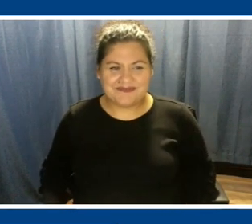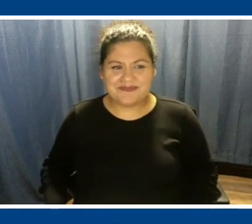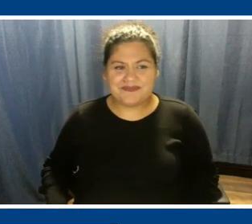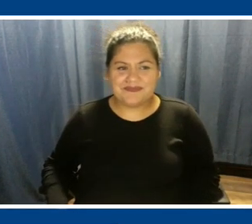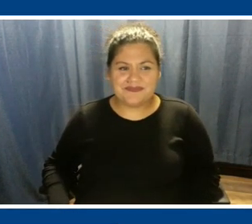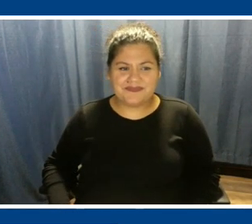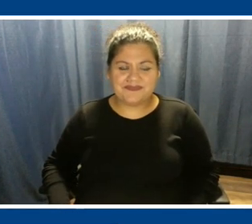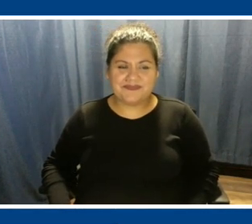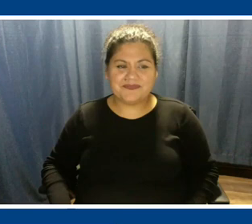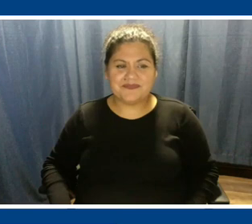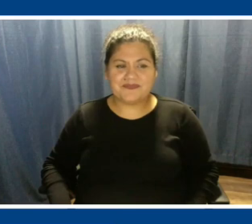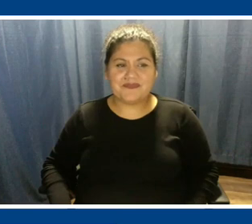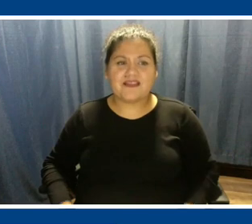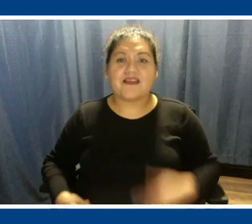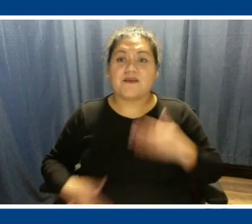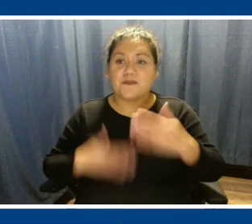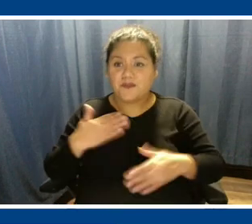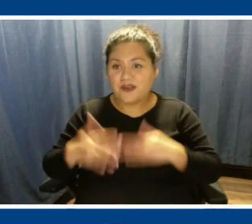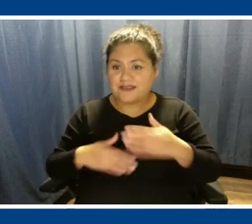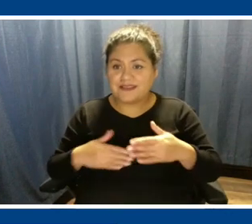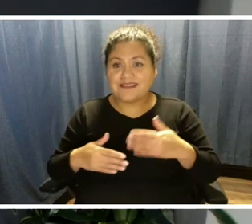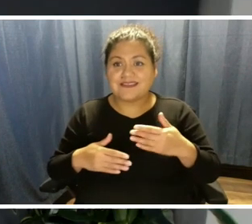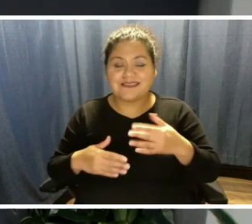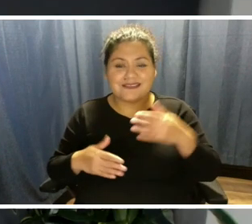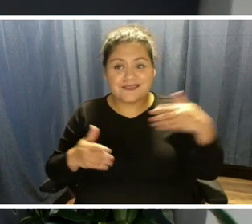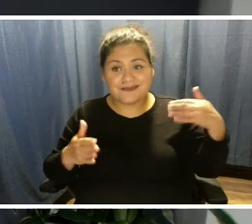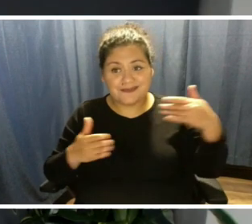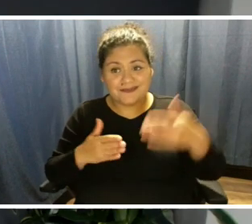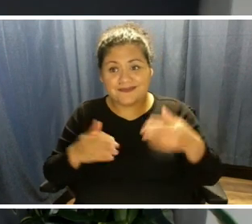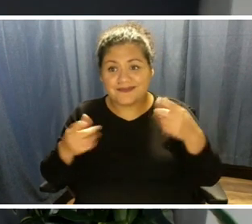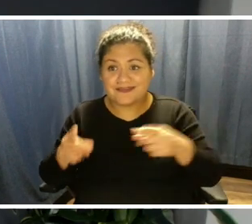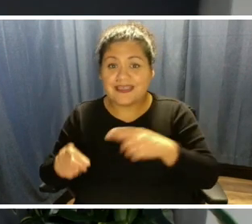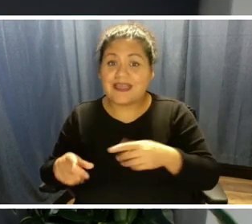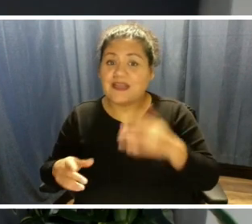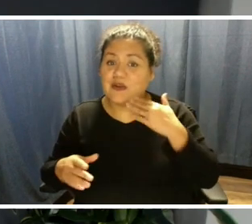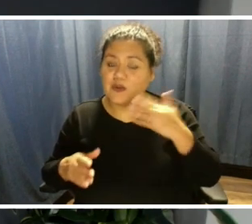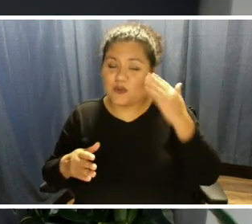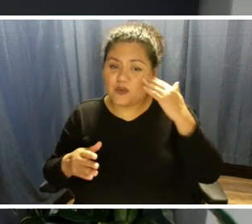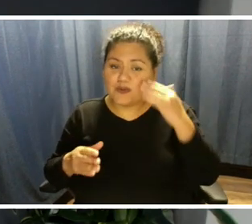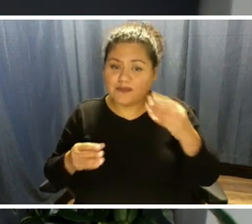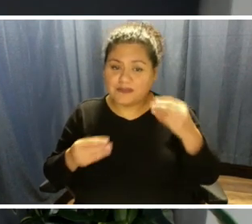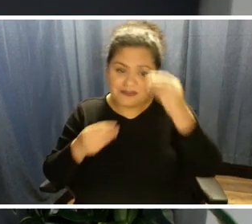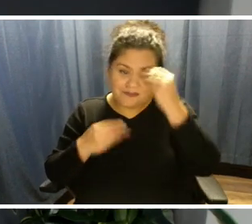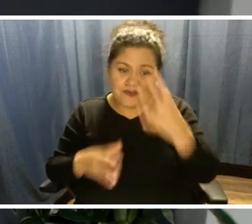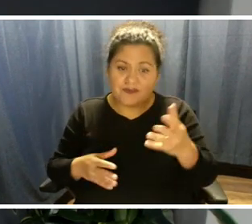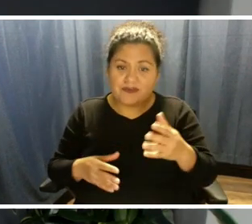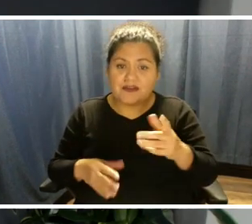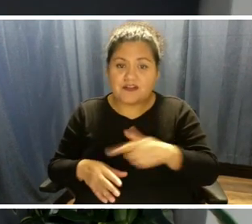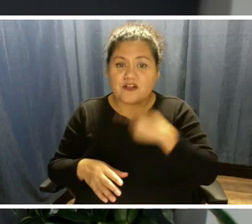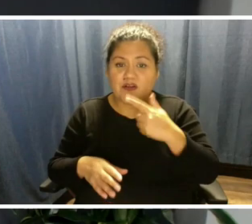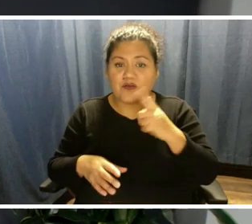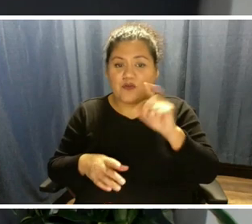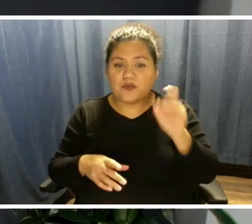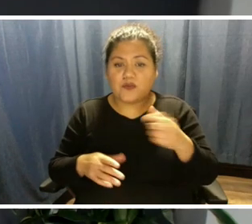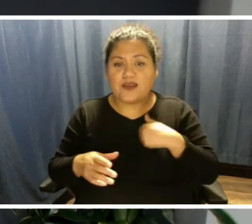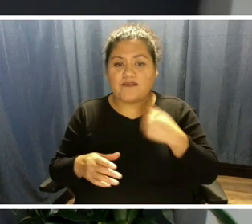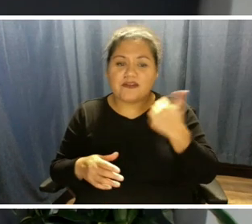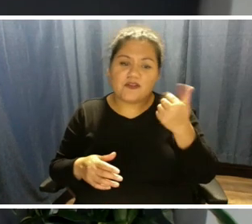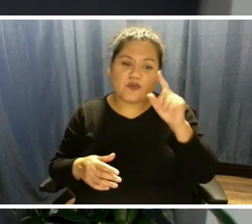Process underway. And we know it's been an informative and long question. We do have a question